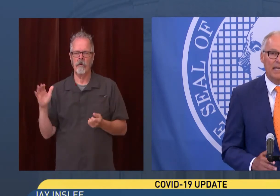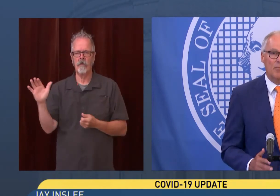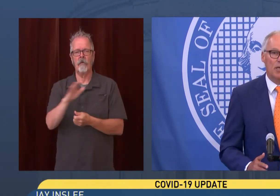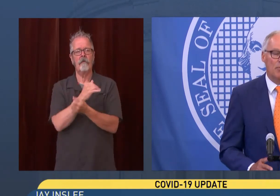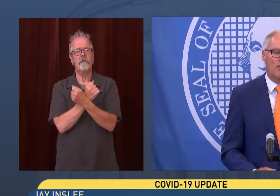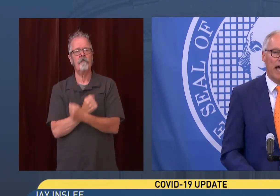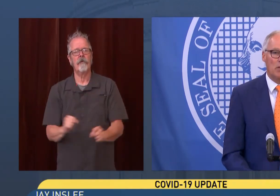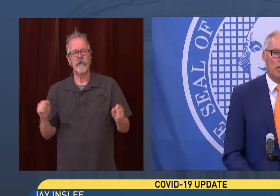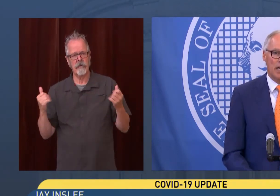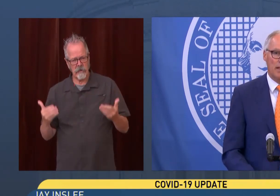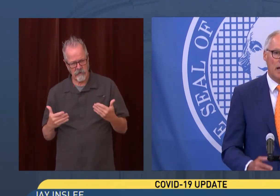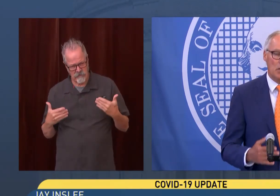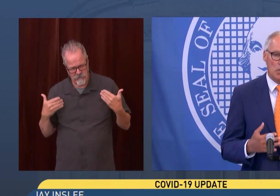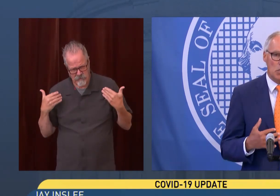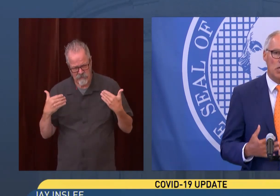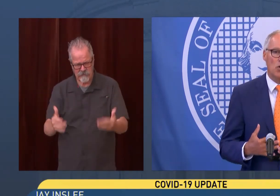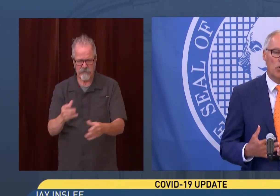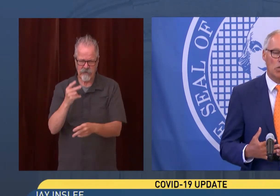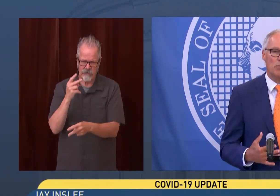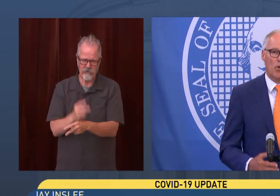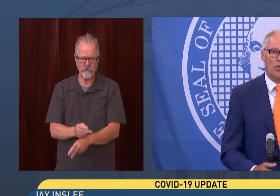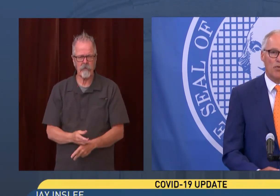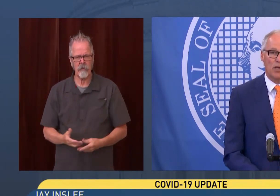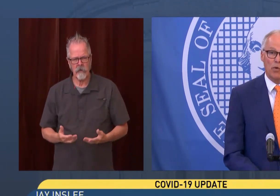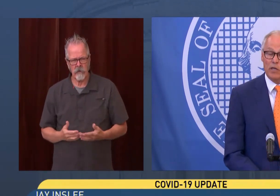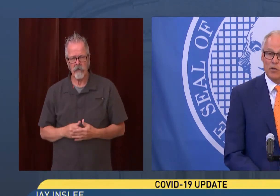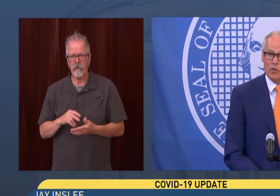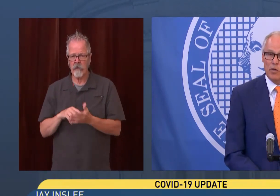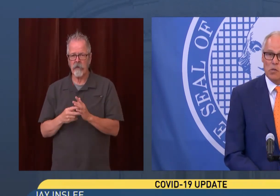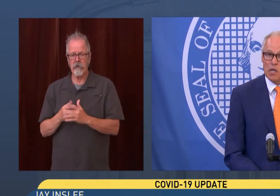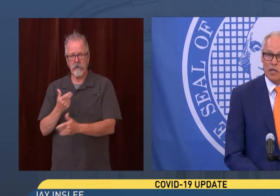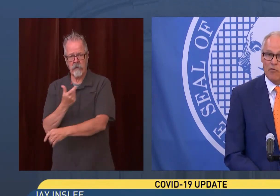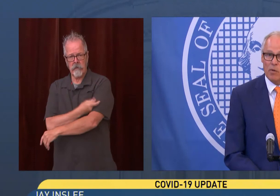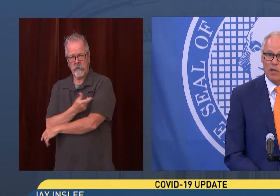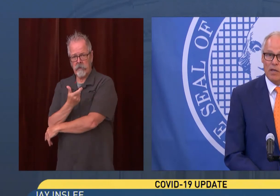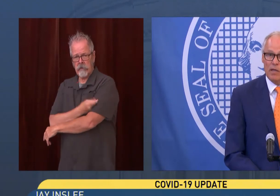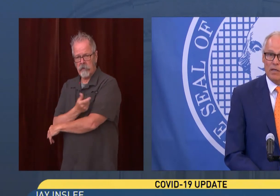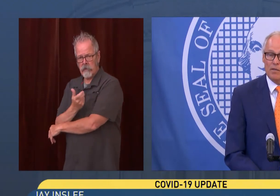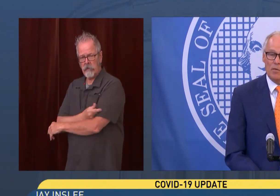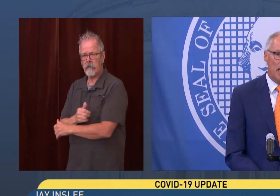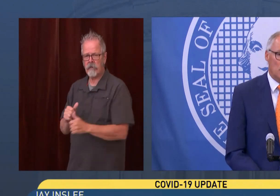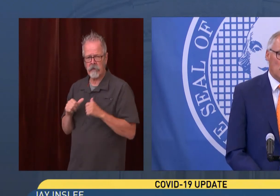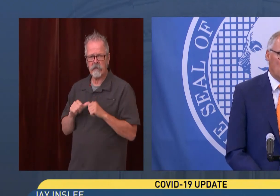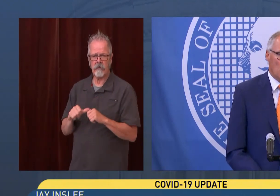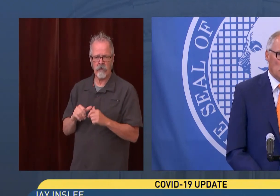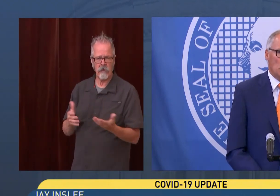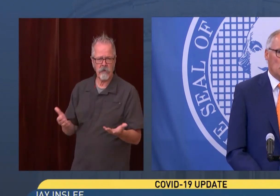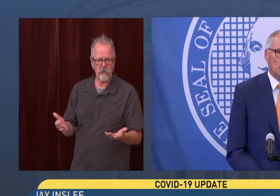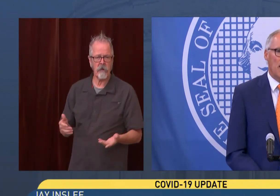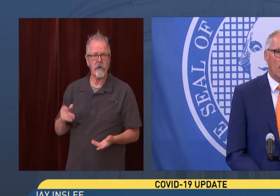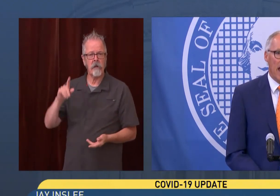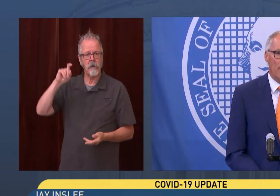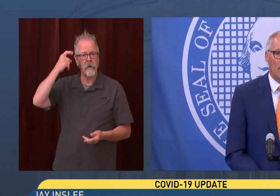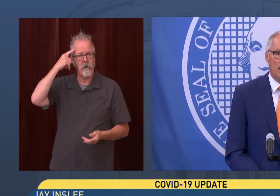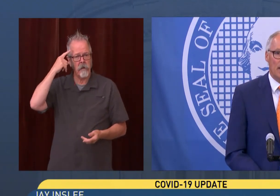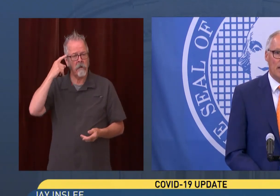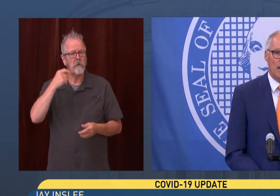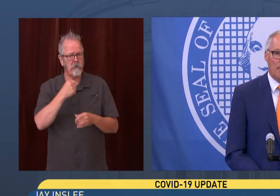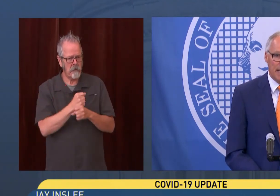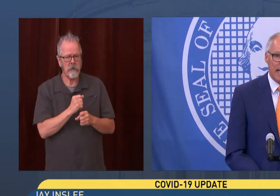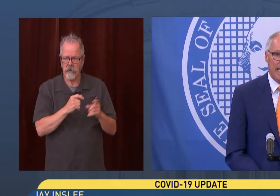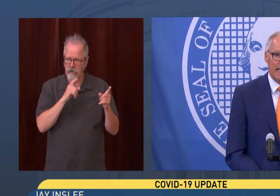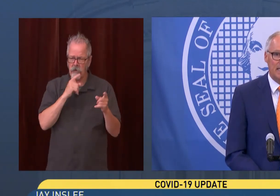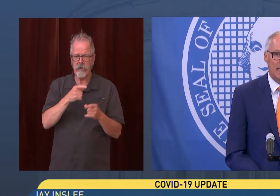getting people vaccinated. That is the single most important thing we can do in the state government, to make sure that those things never happen.